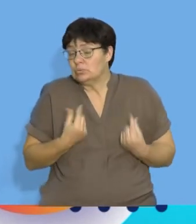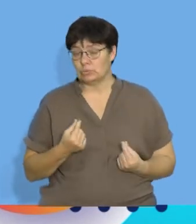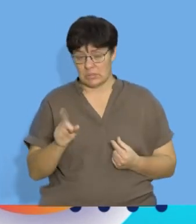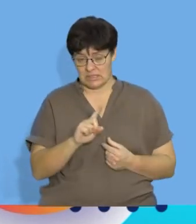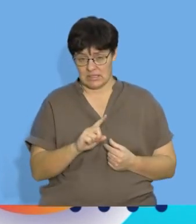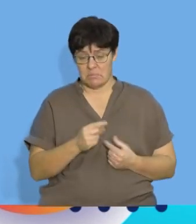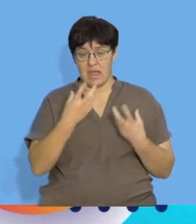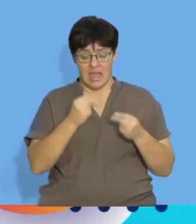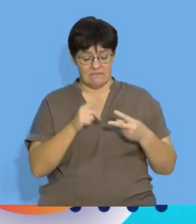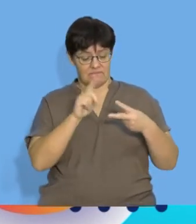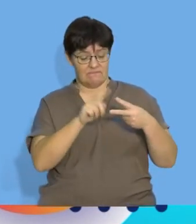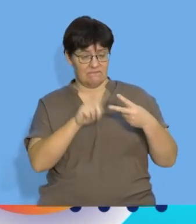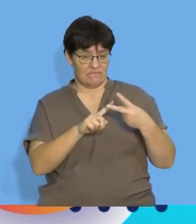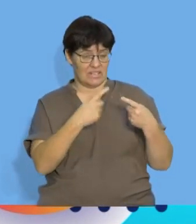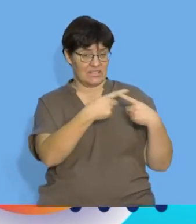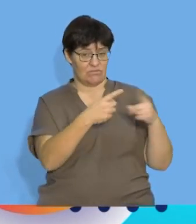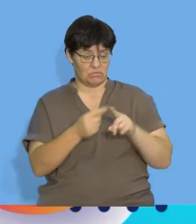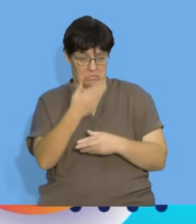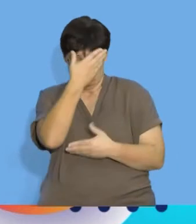two variables that are unknowns